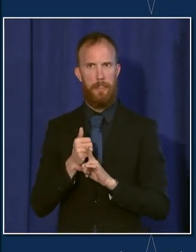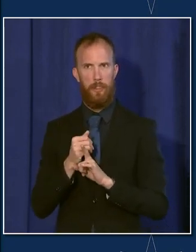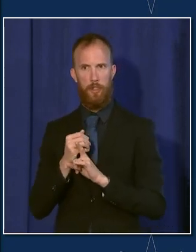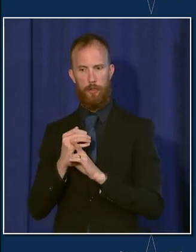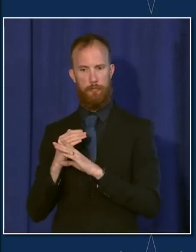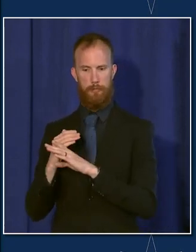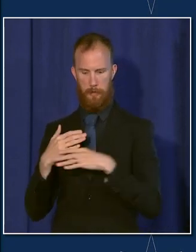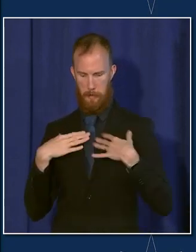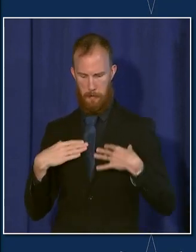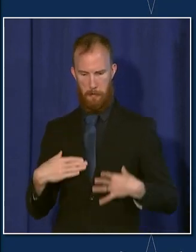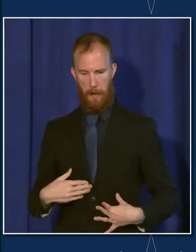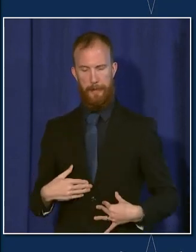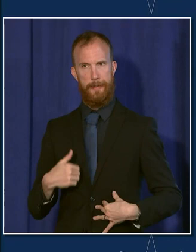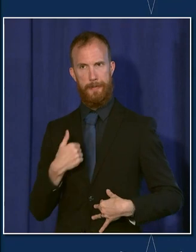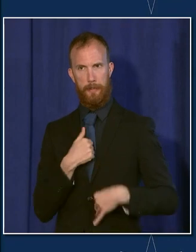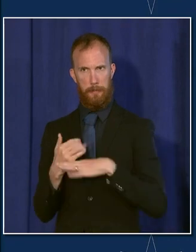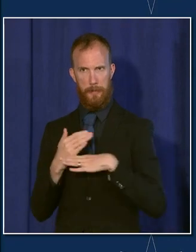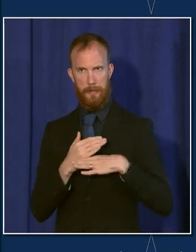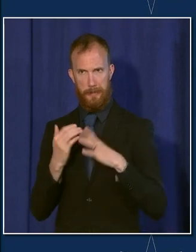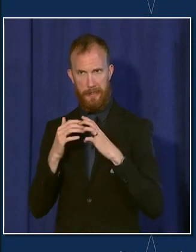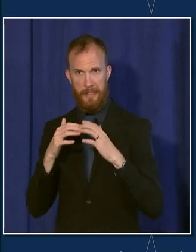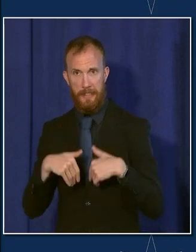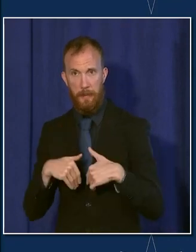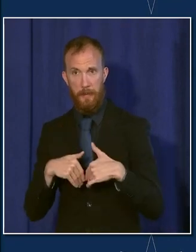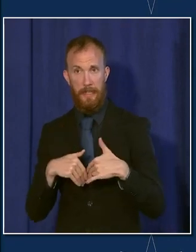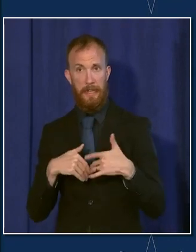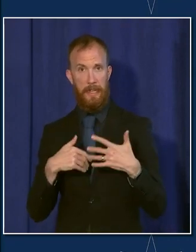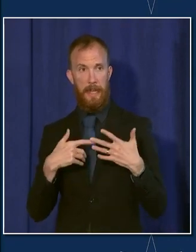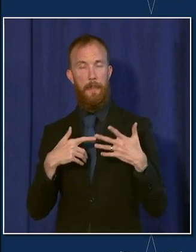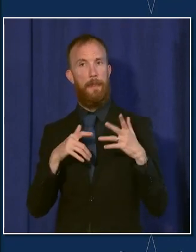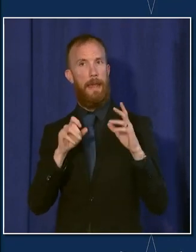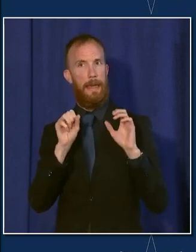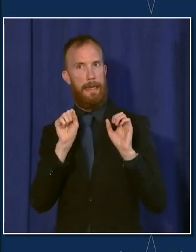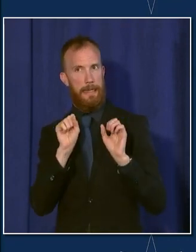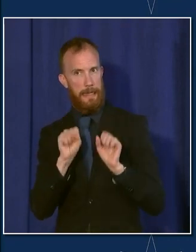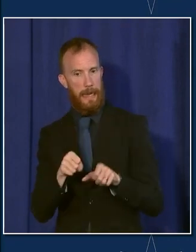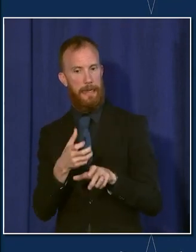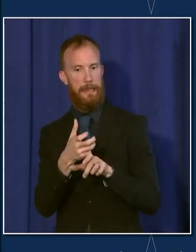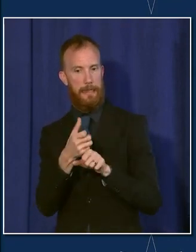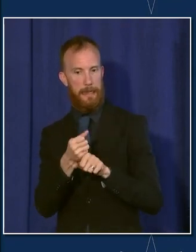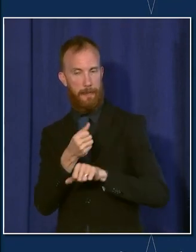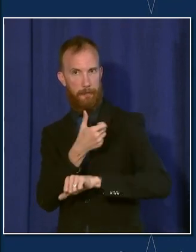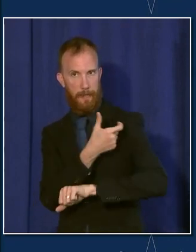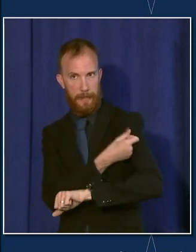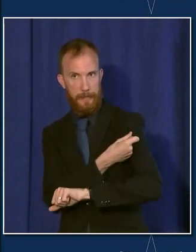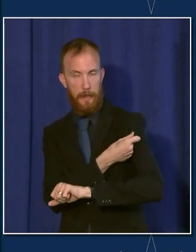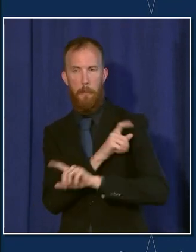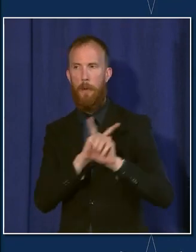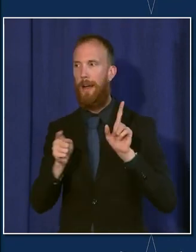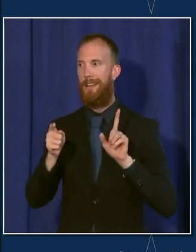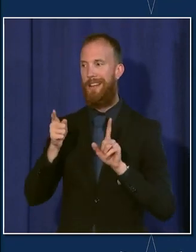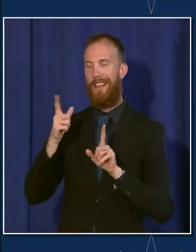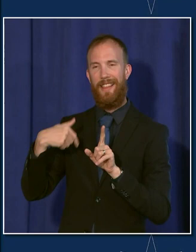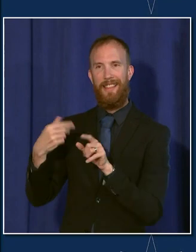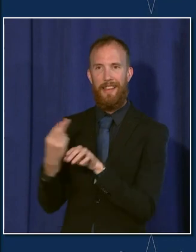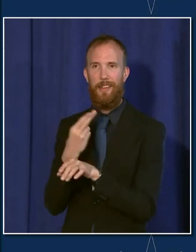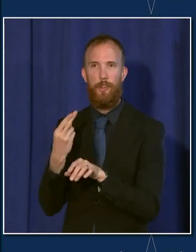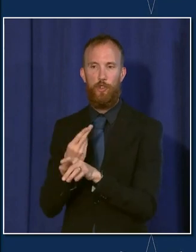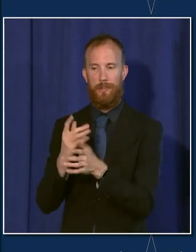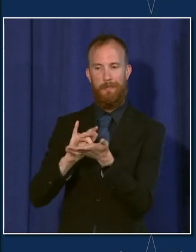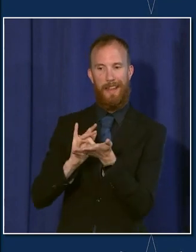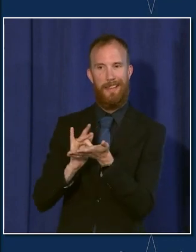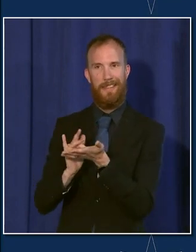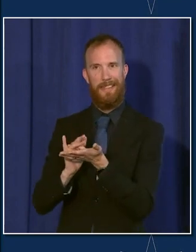it's not that they can't get the vaccine, it's that we've seen many of them because they're on medications to suppress their immune system,